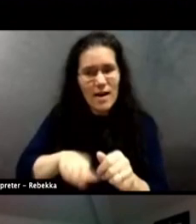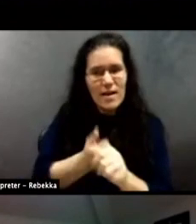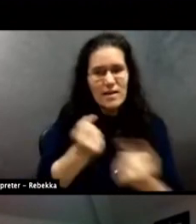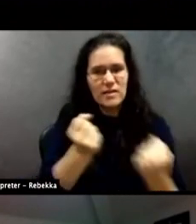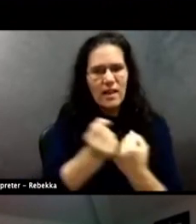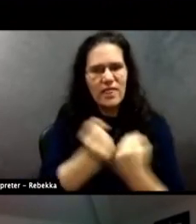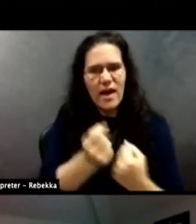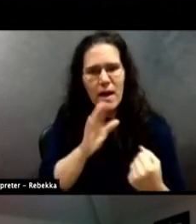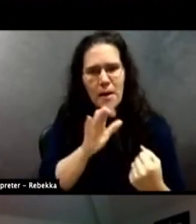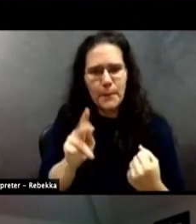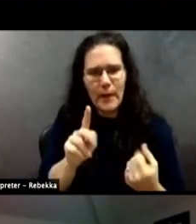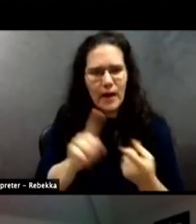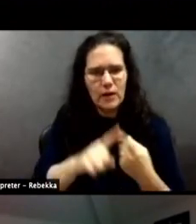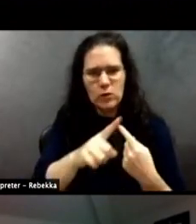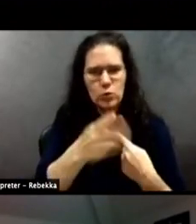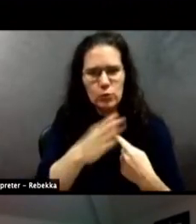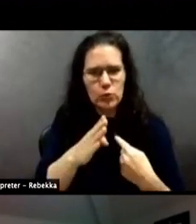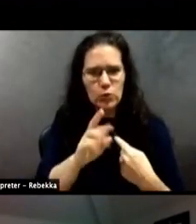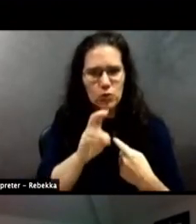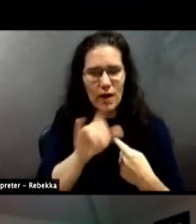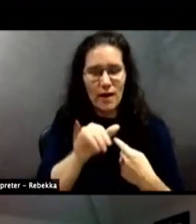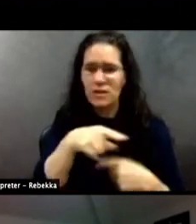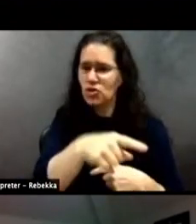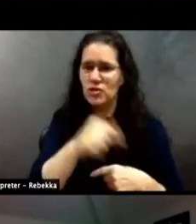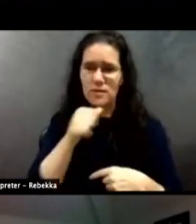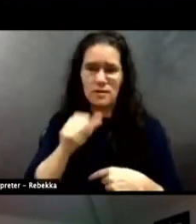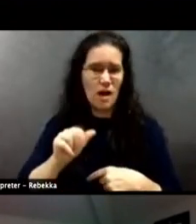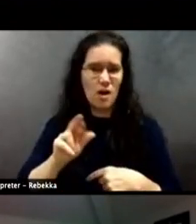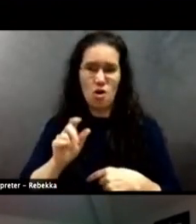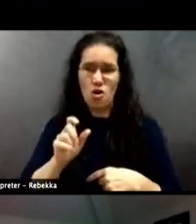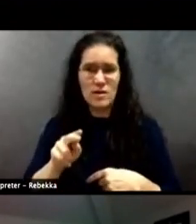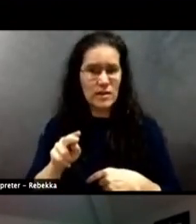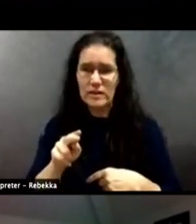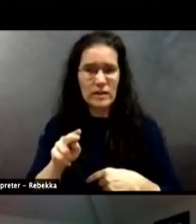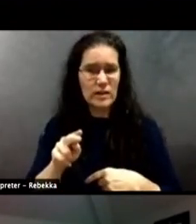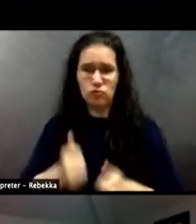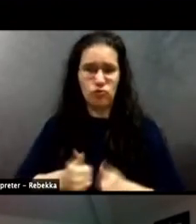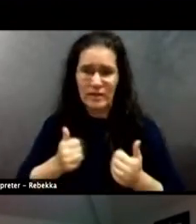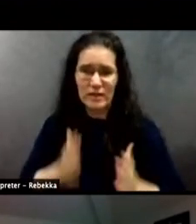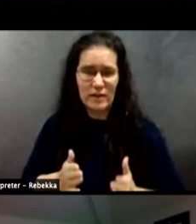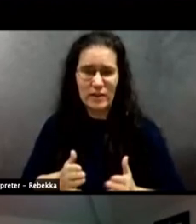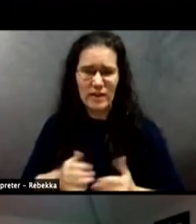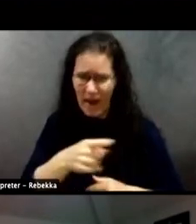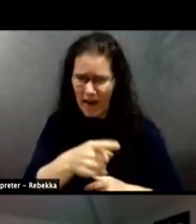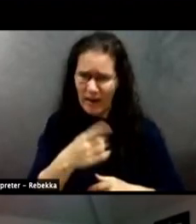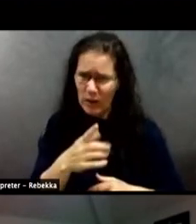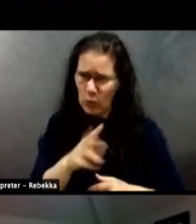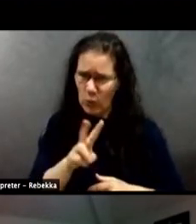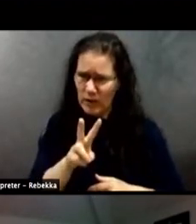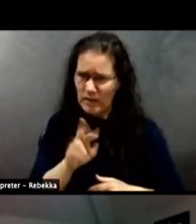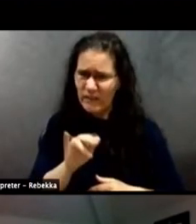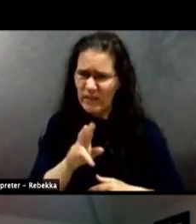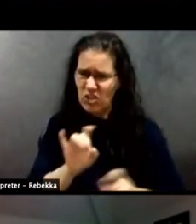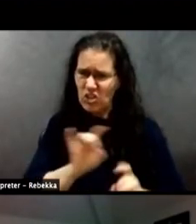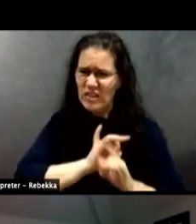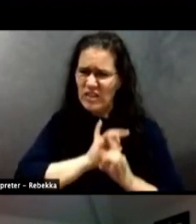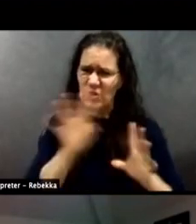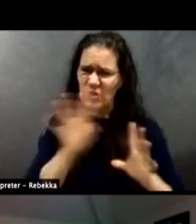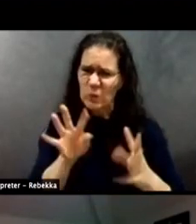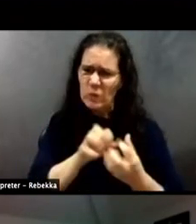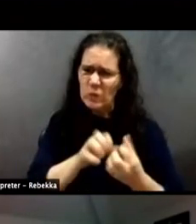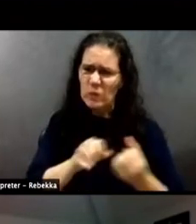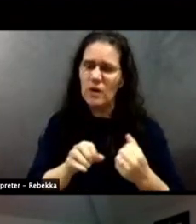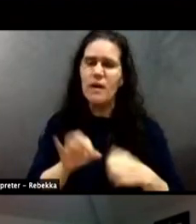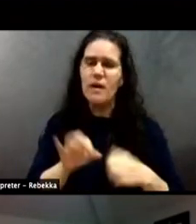she's not an Arlington resident, and it was vicious. The Facebook event was